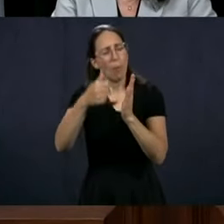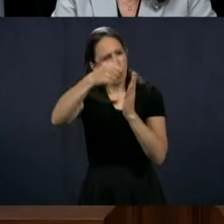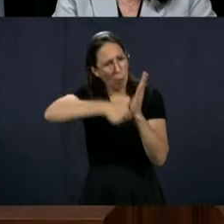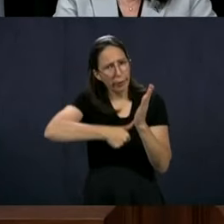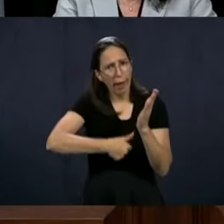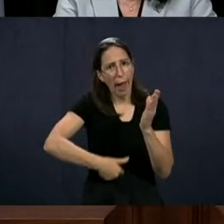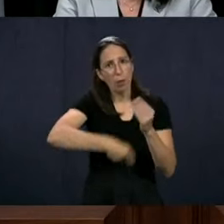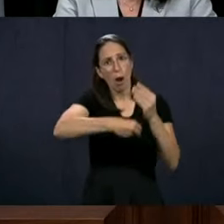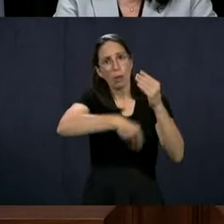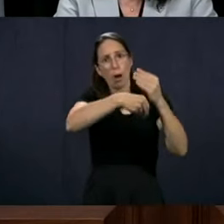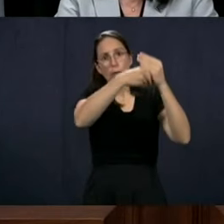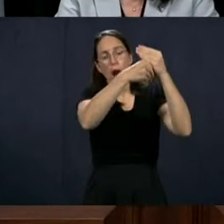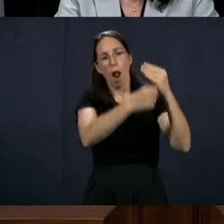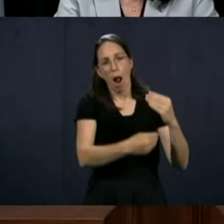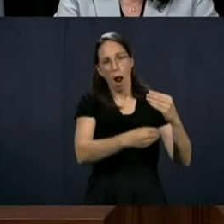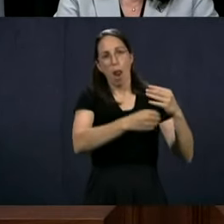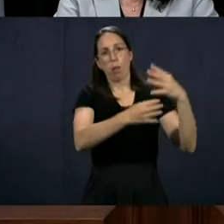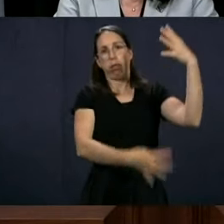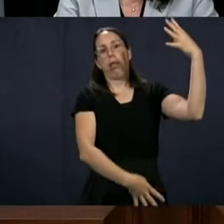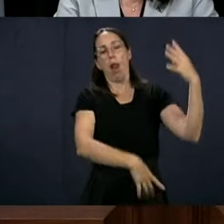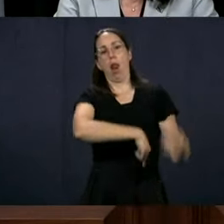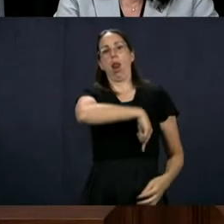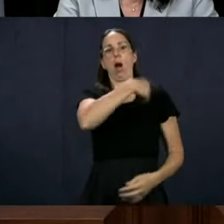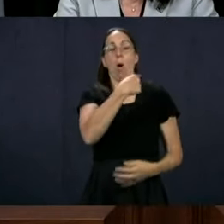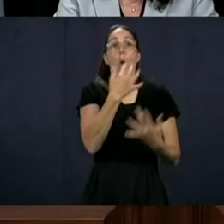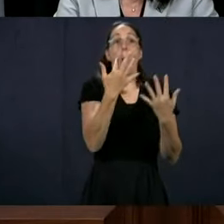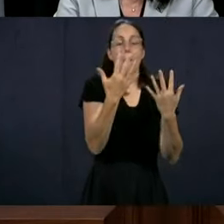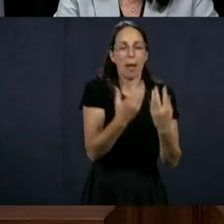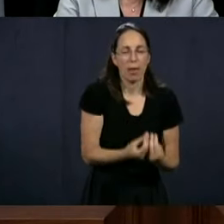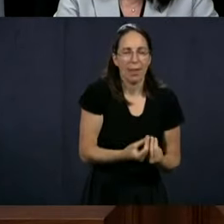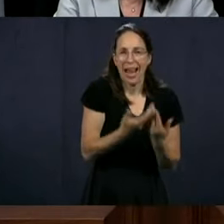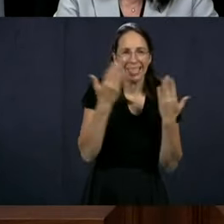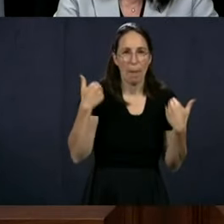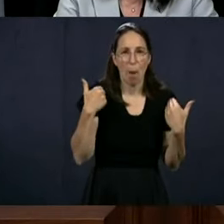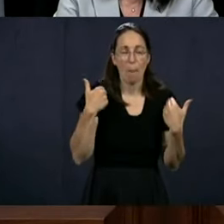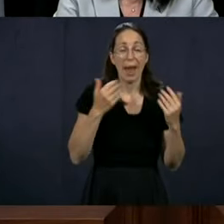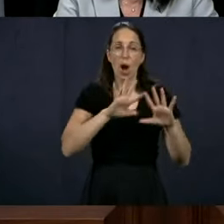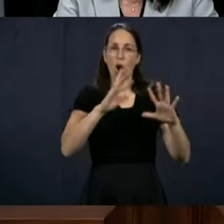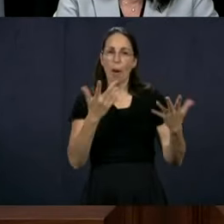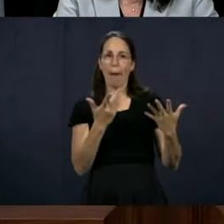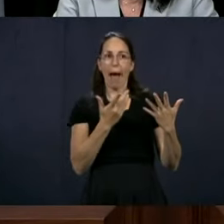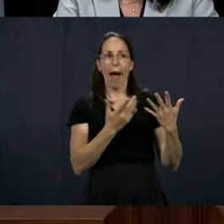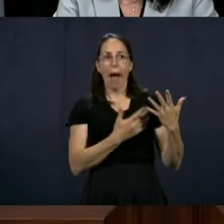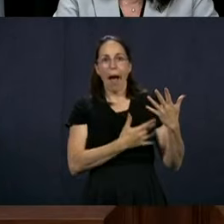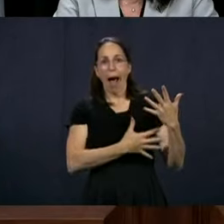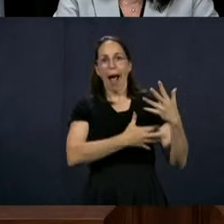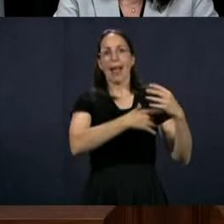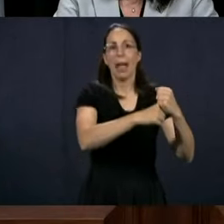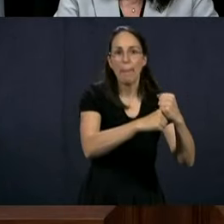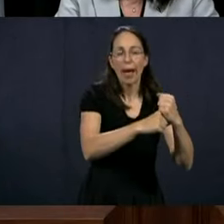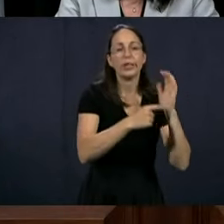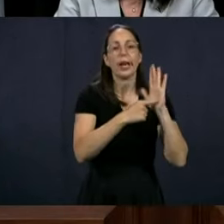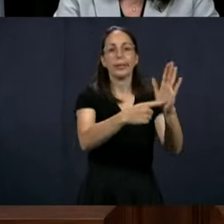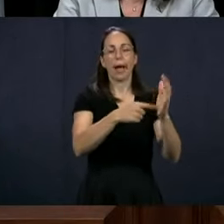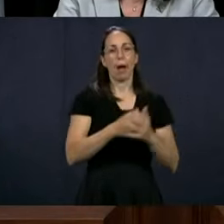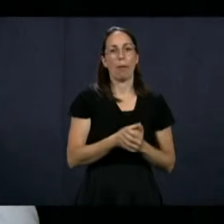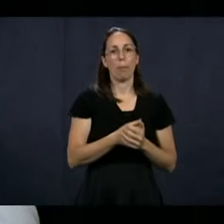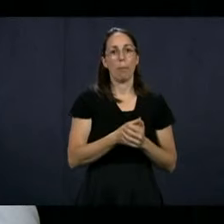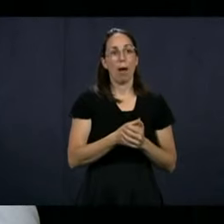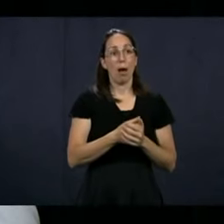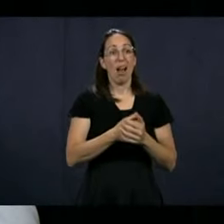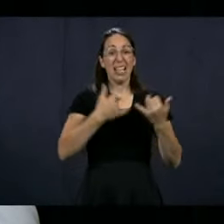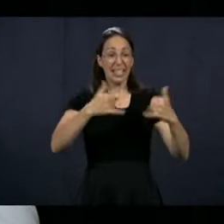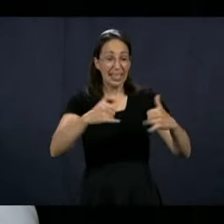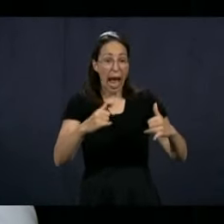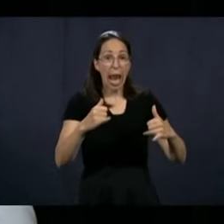The number of files have not necessarily, I mean, you haven't mentioned it, but, you know, how are we going to catch up? Is it going to be more hours